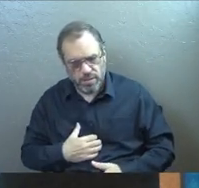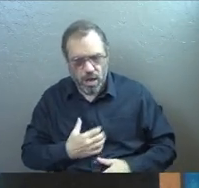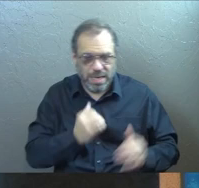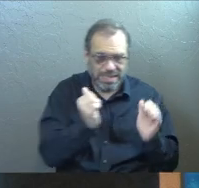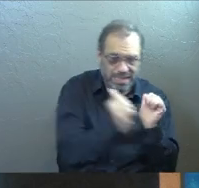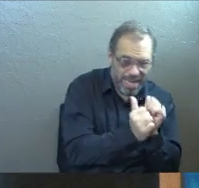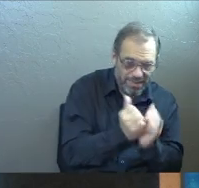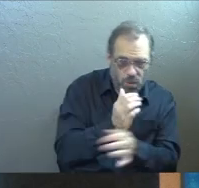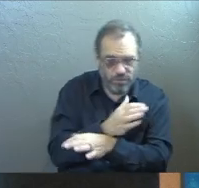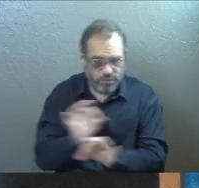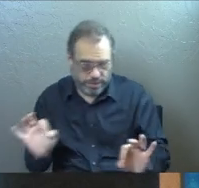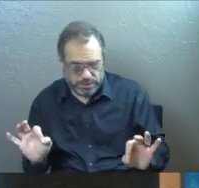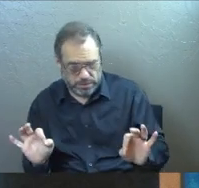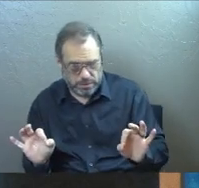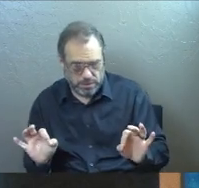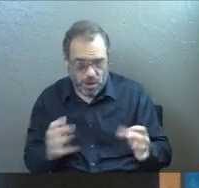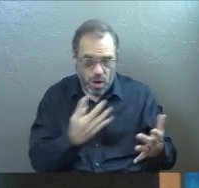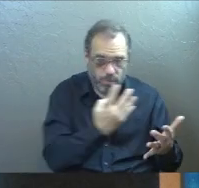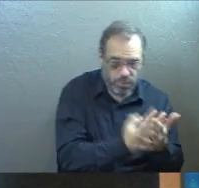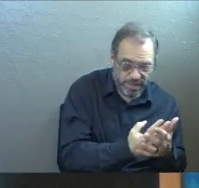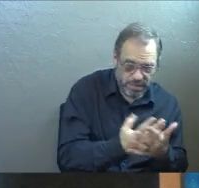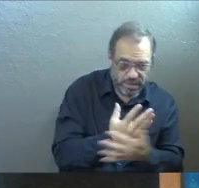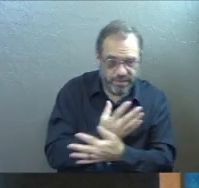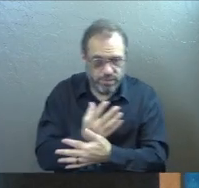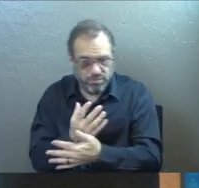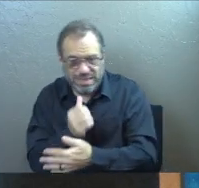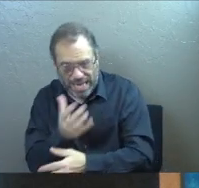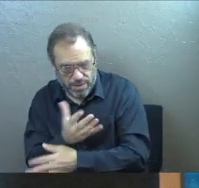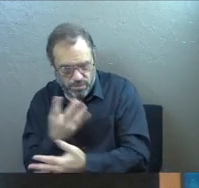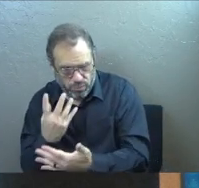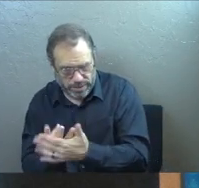slave or free, prison or not.